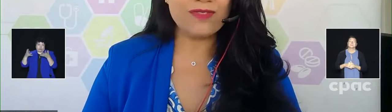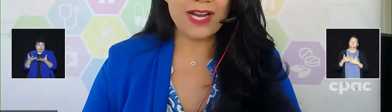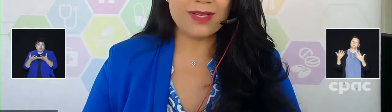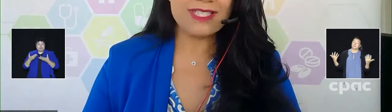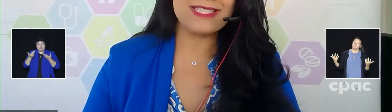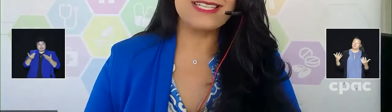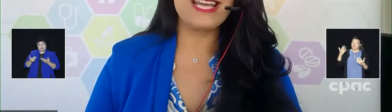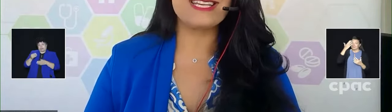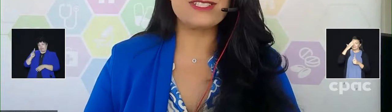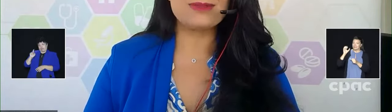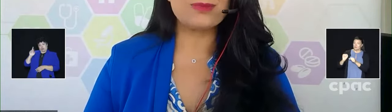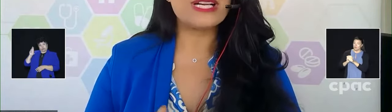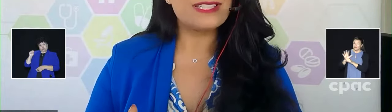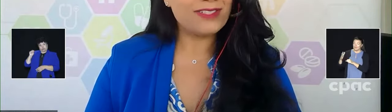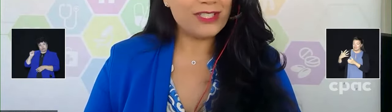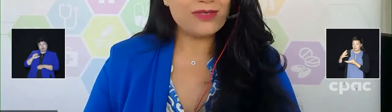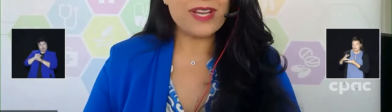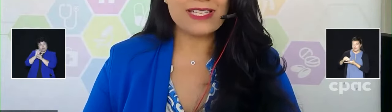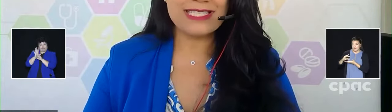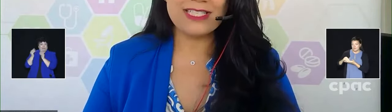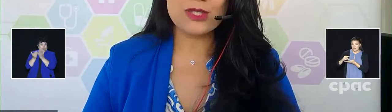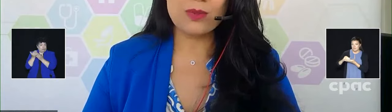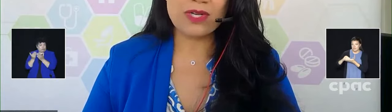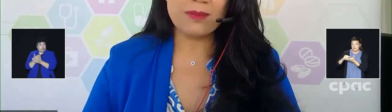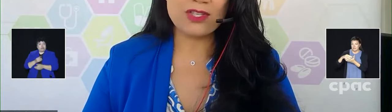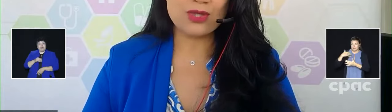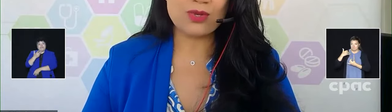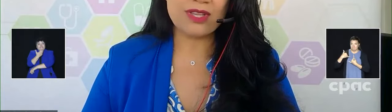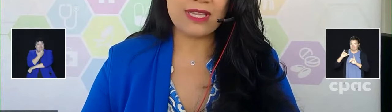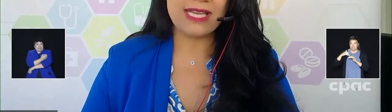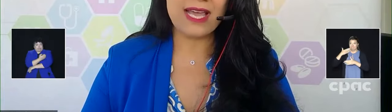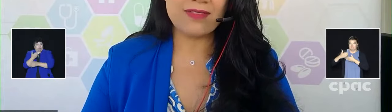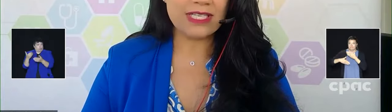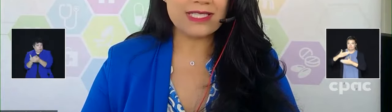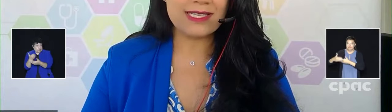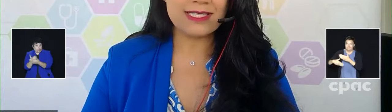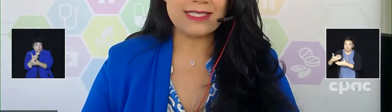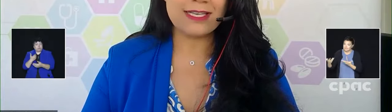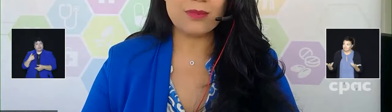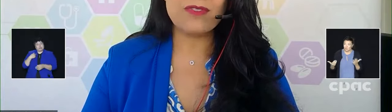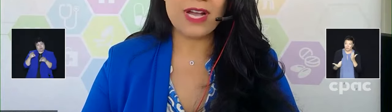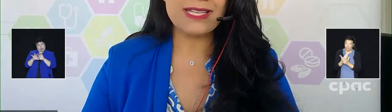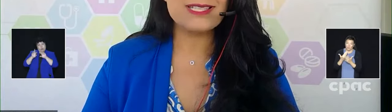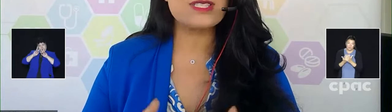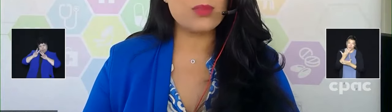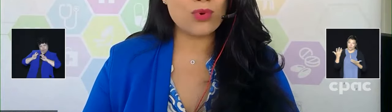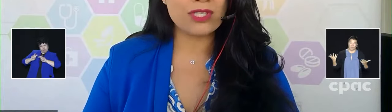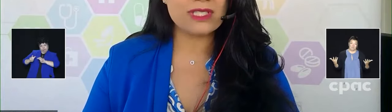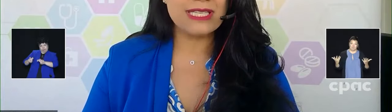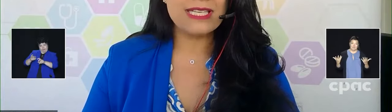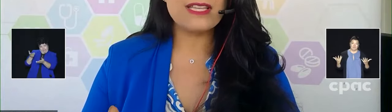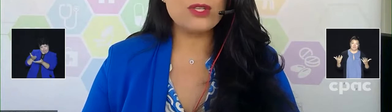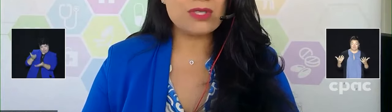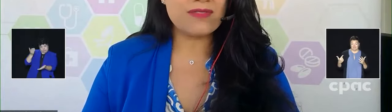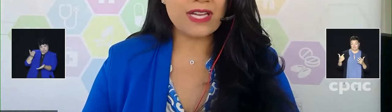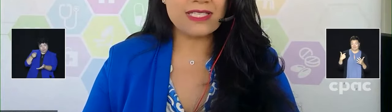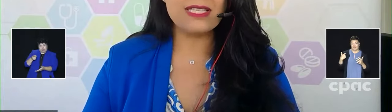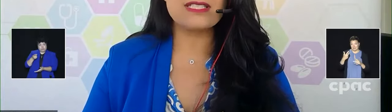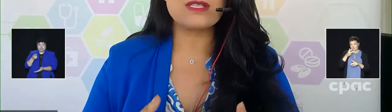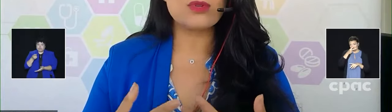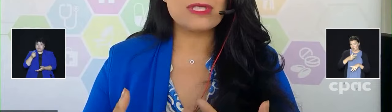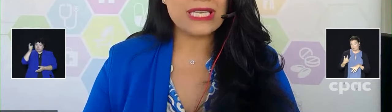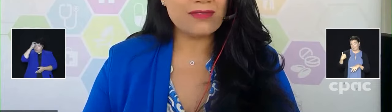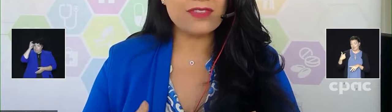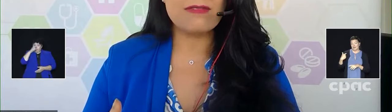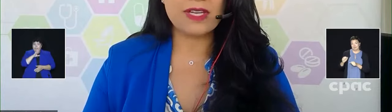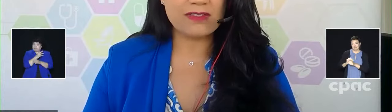virus and relatively new vaccines. We want to make sure that the evidence that's provided supports the use of the vaccines in the